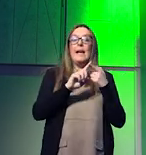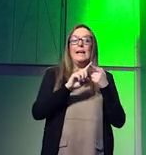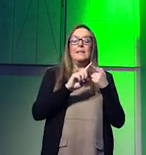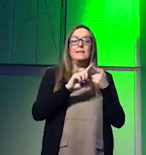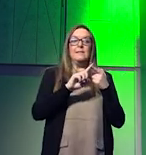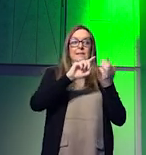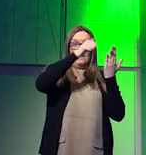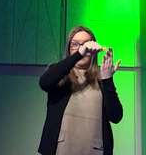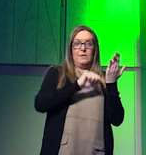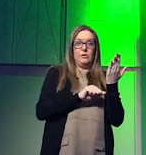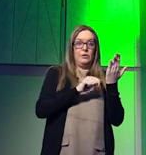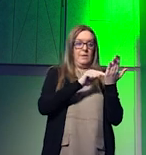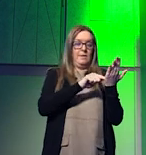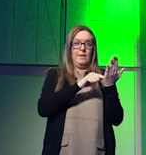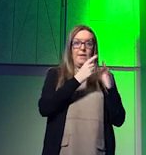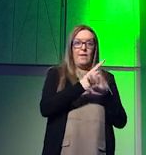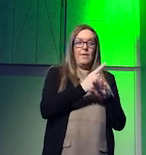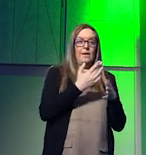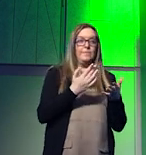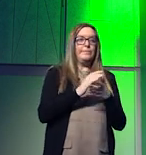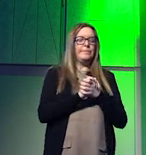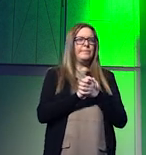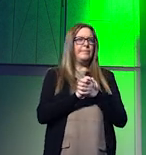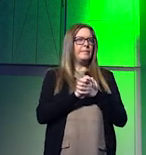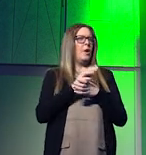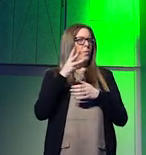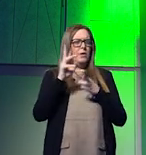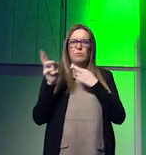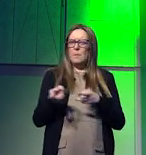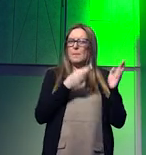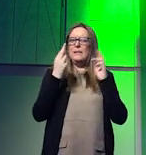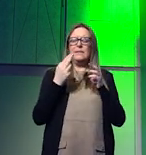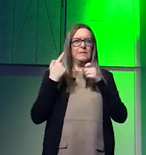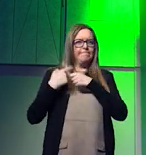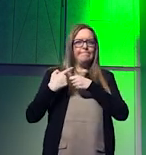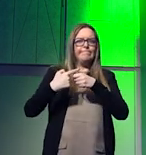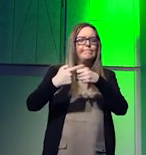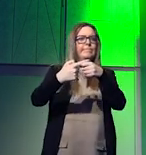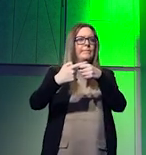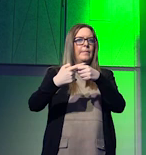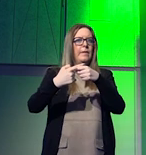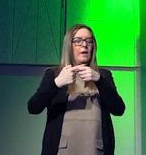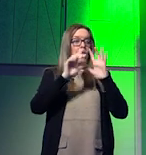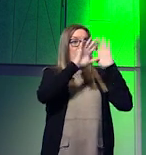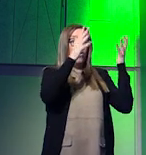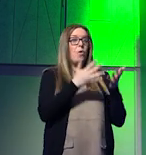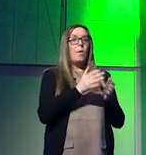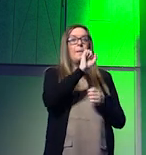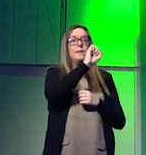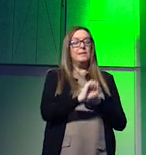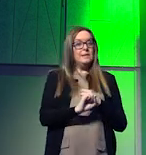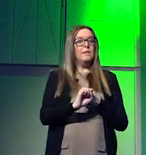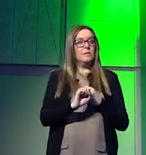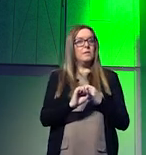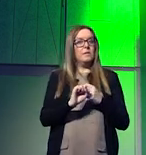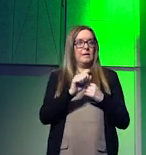we need to realize obviously, and I had said it before, but I will re-emphasize this message, the global south is currently at the heart